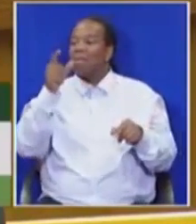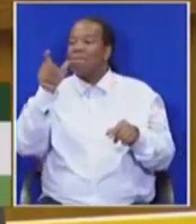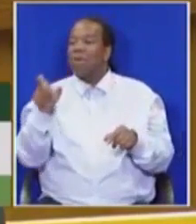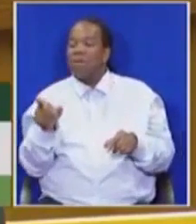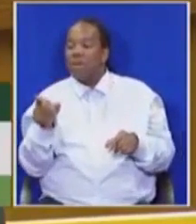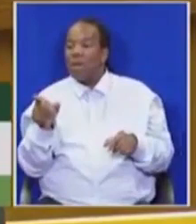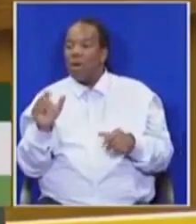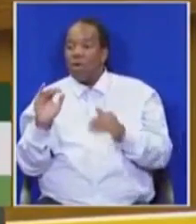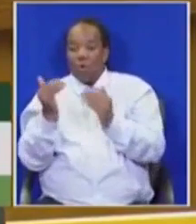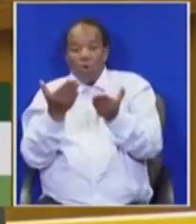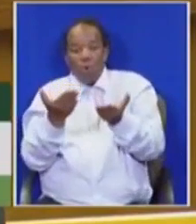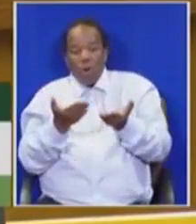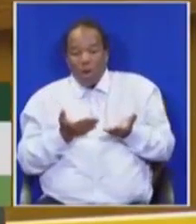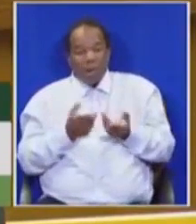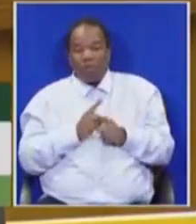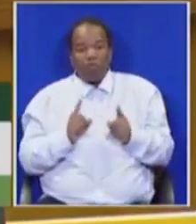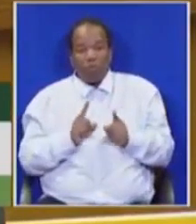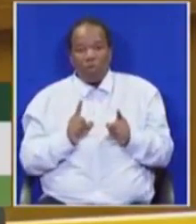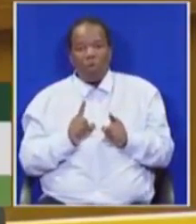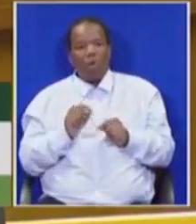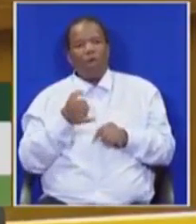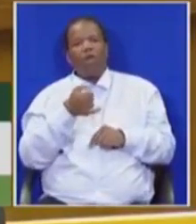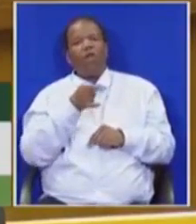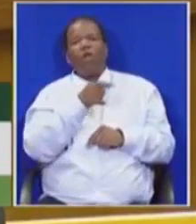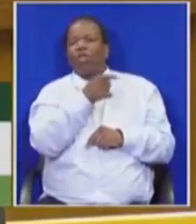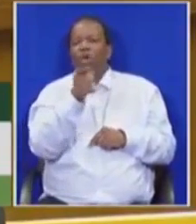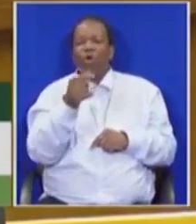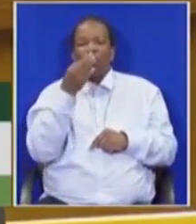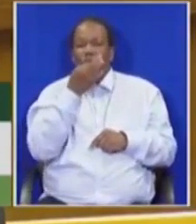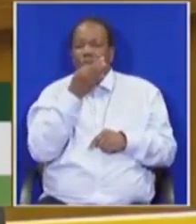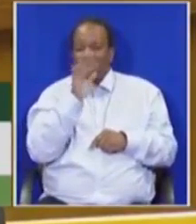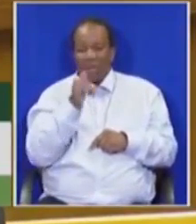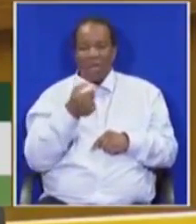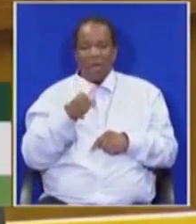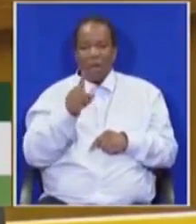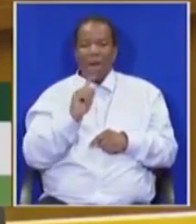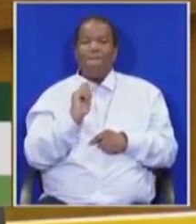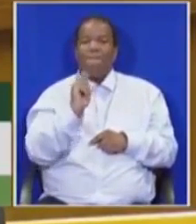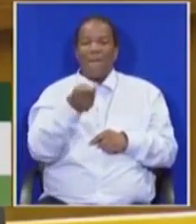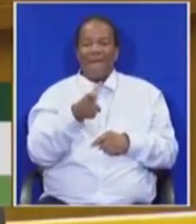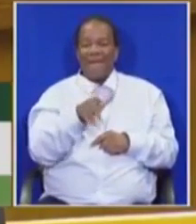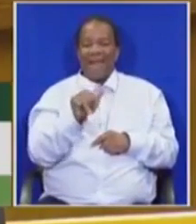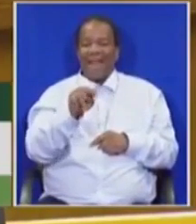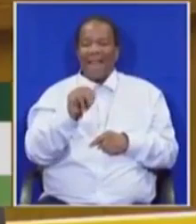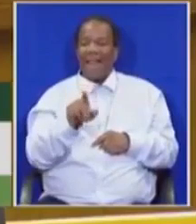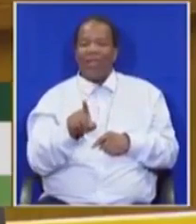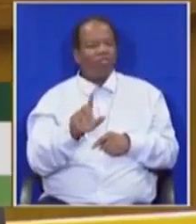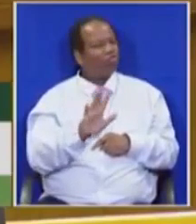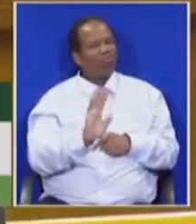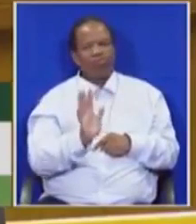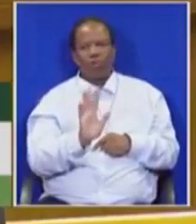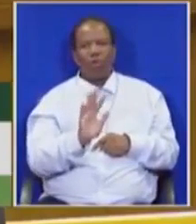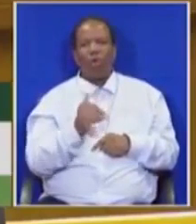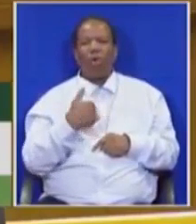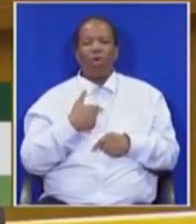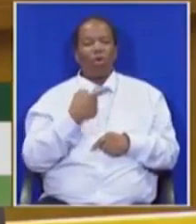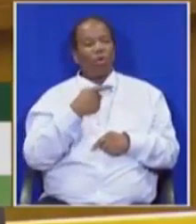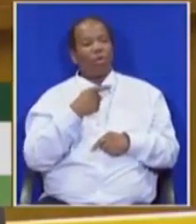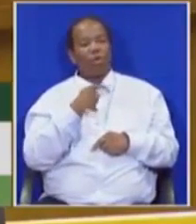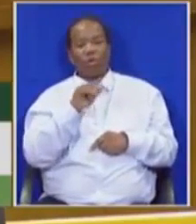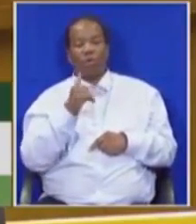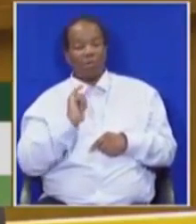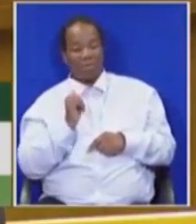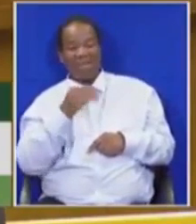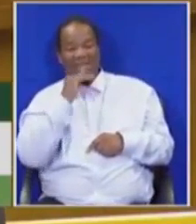are saying we must pay for the land are actually arguing that we must thank those who killed